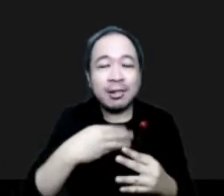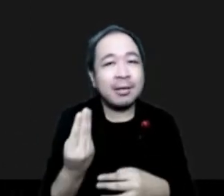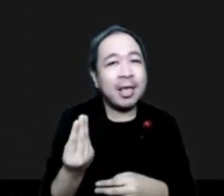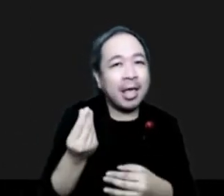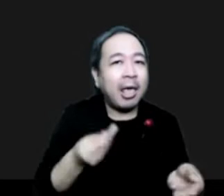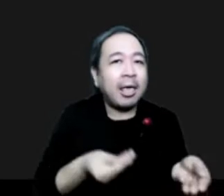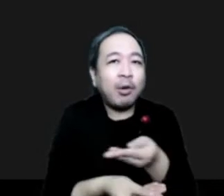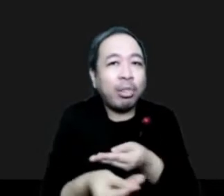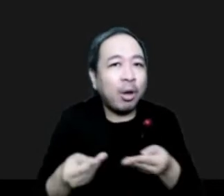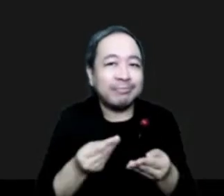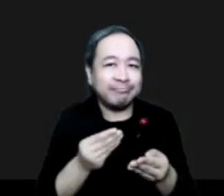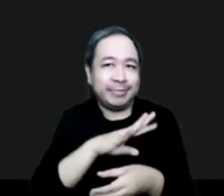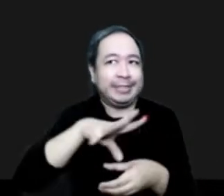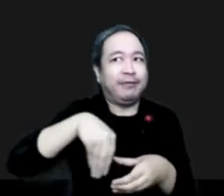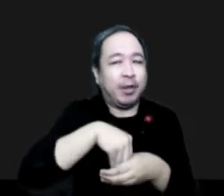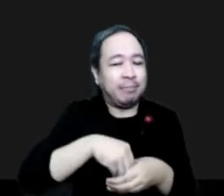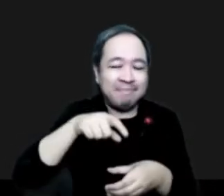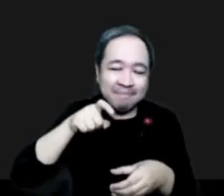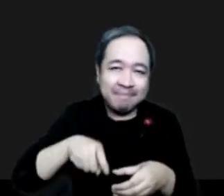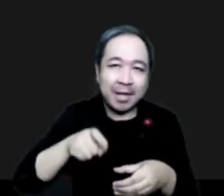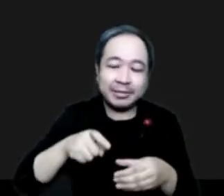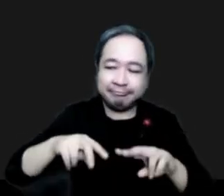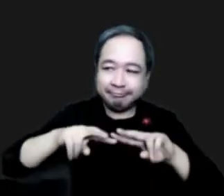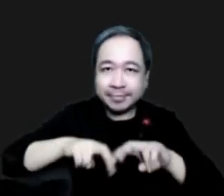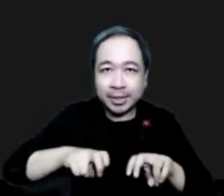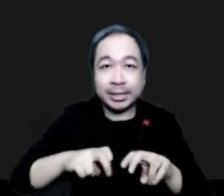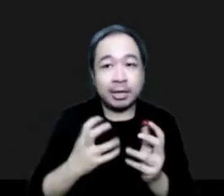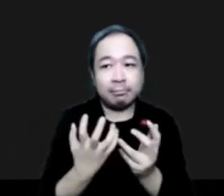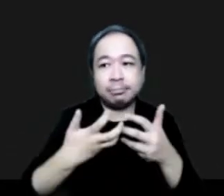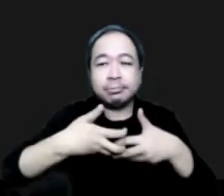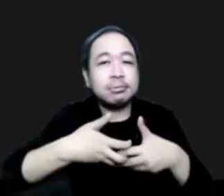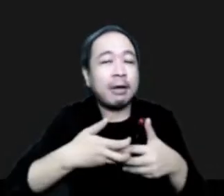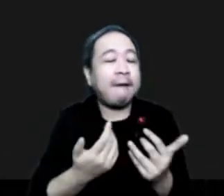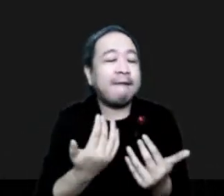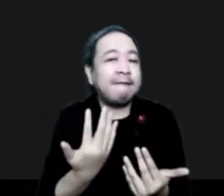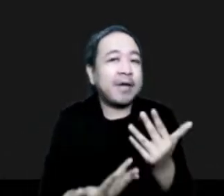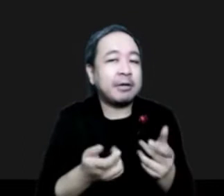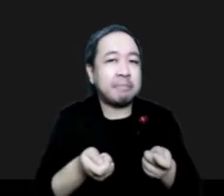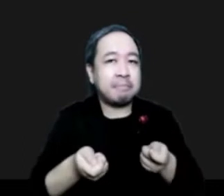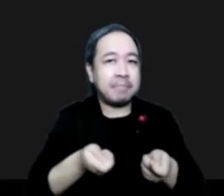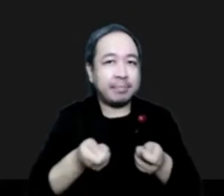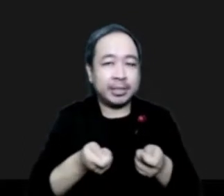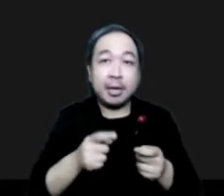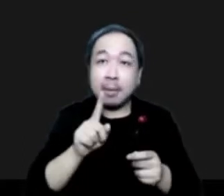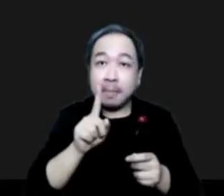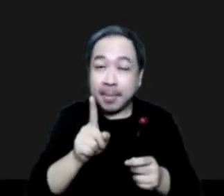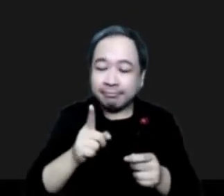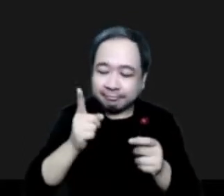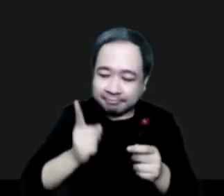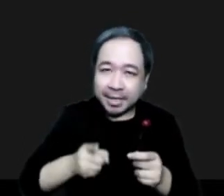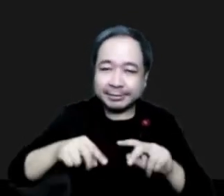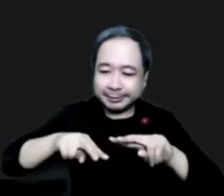And it's very important that this integrated fire management puts more emphasis on addressing the underlying causes and seeks long-term sustainable